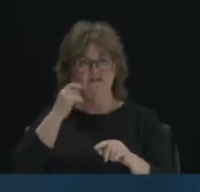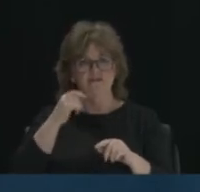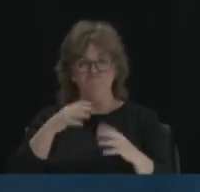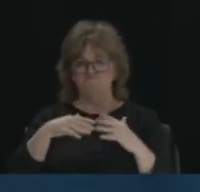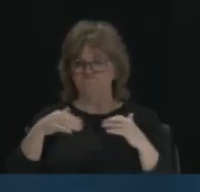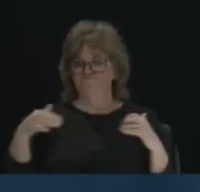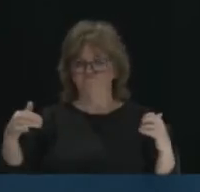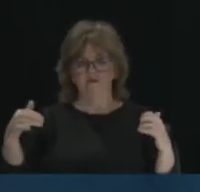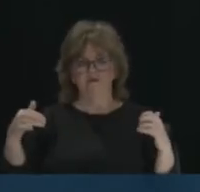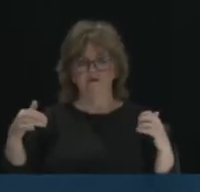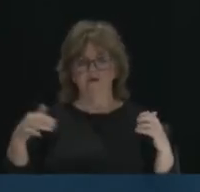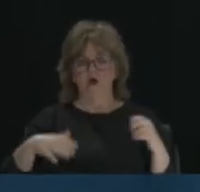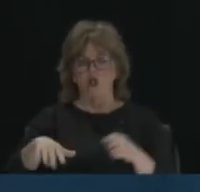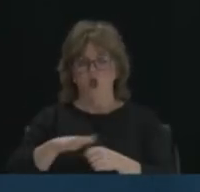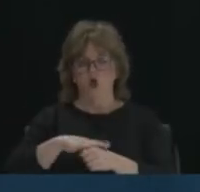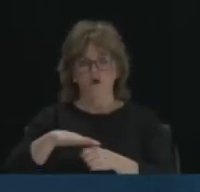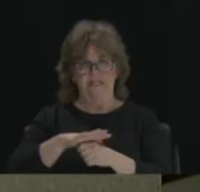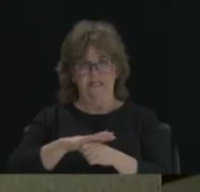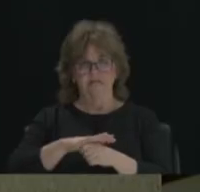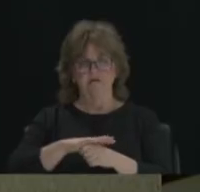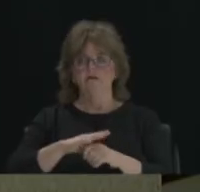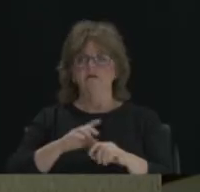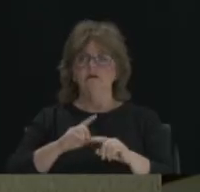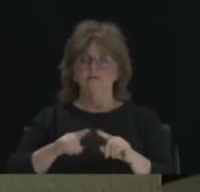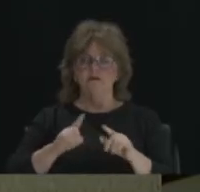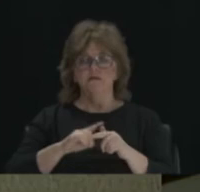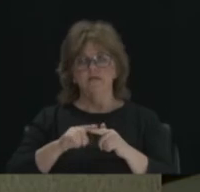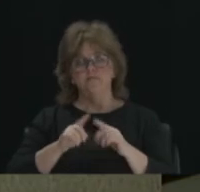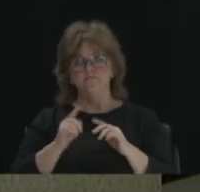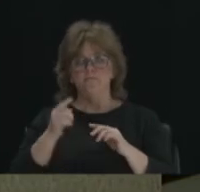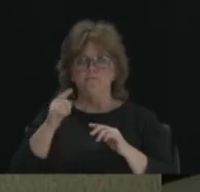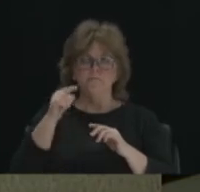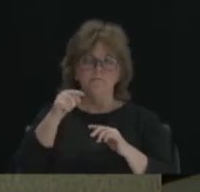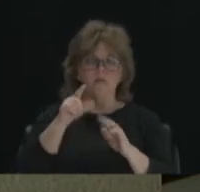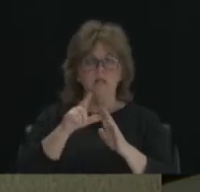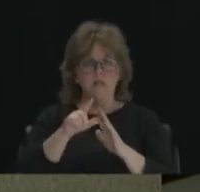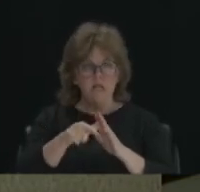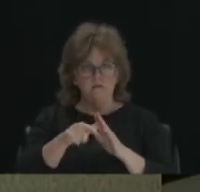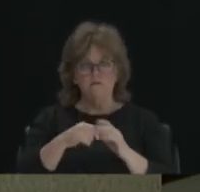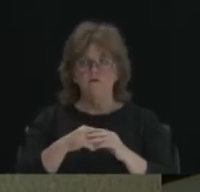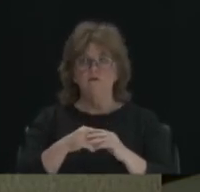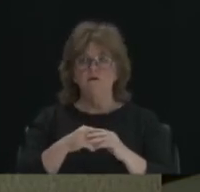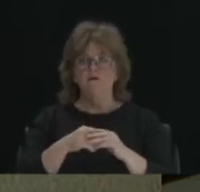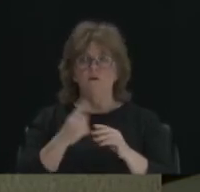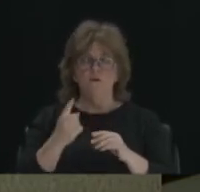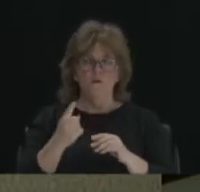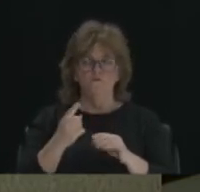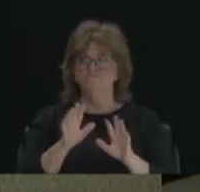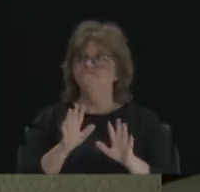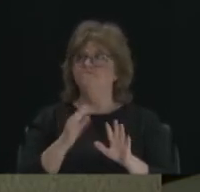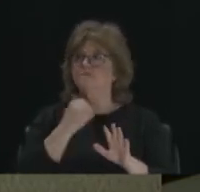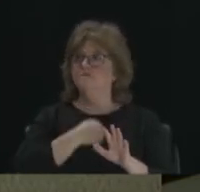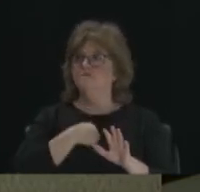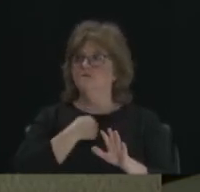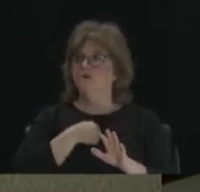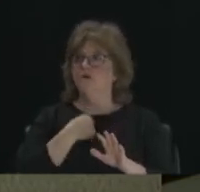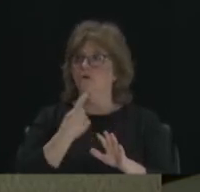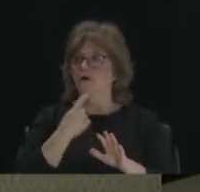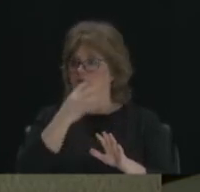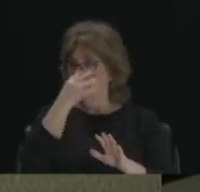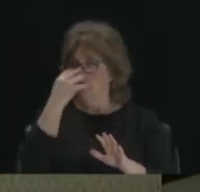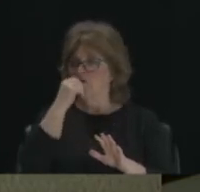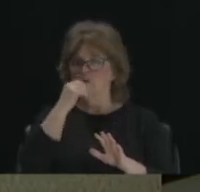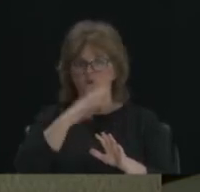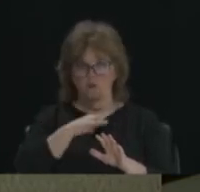organization. And then if you chart down the path a little bit, we had, in fact, one African-American